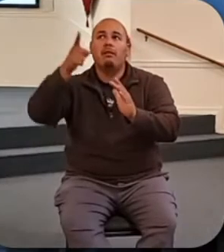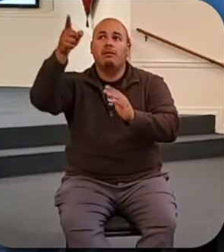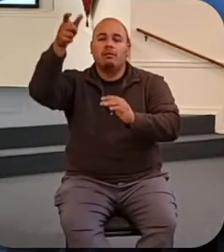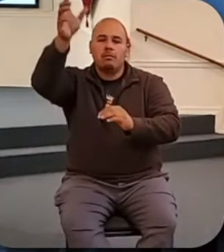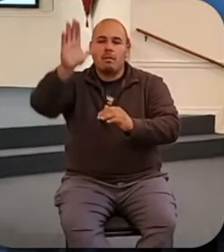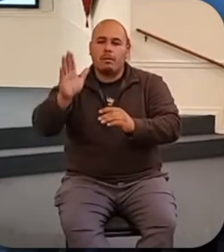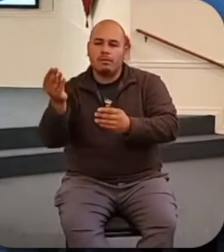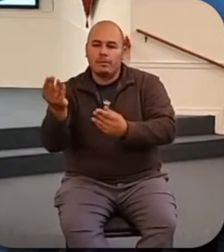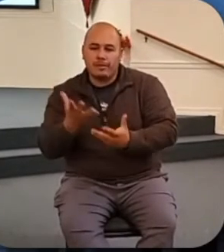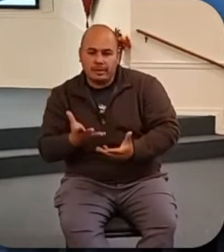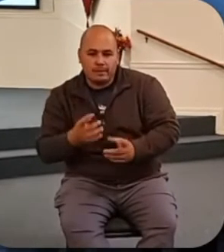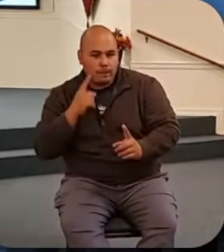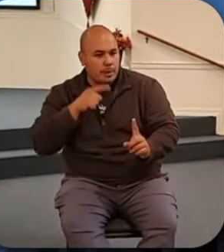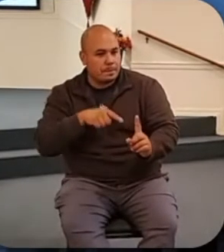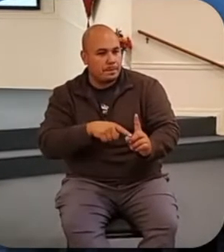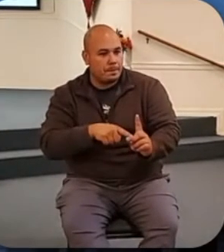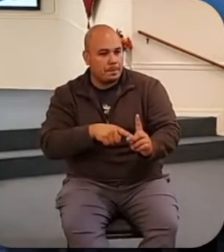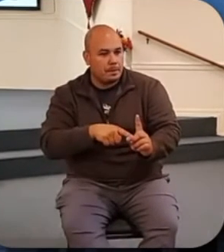provide for others.